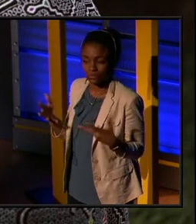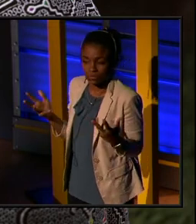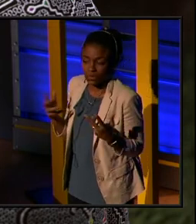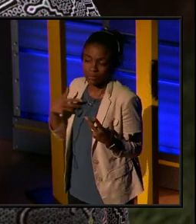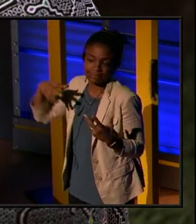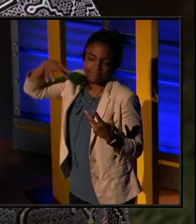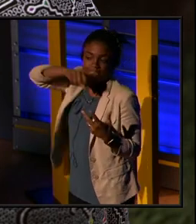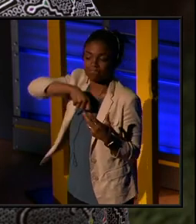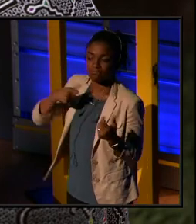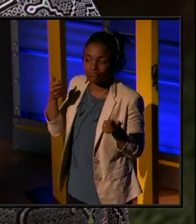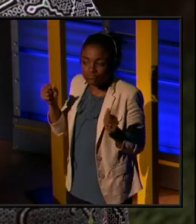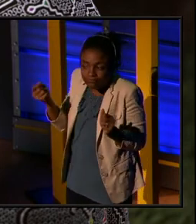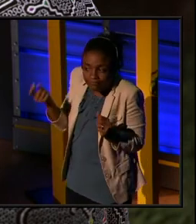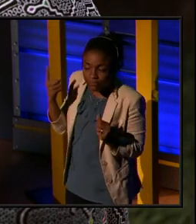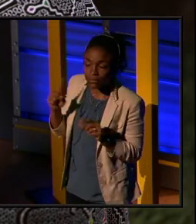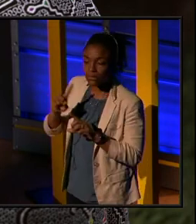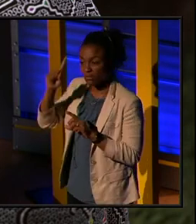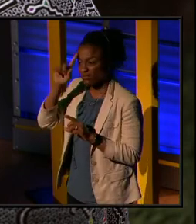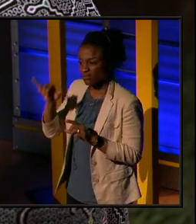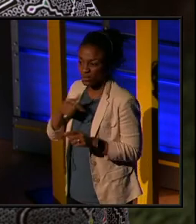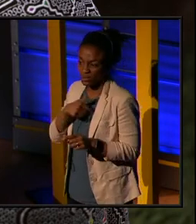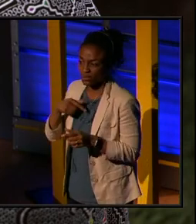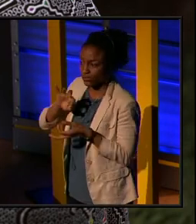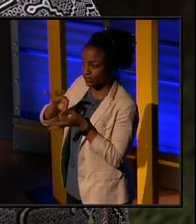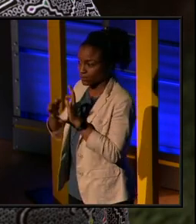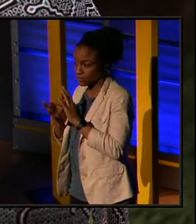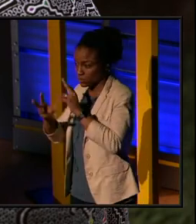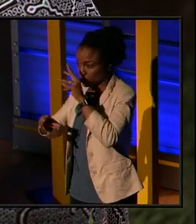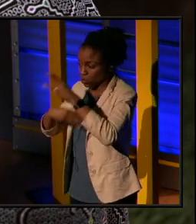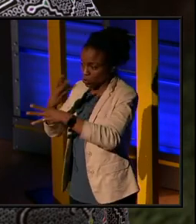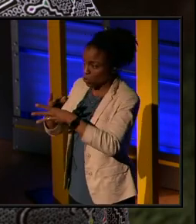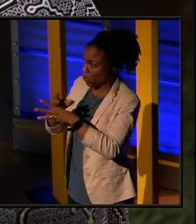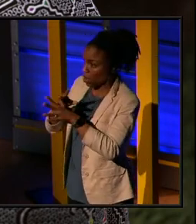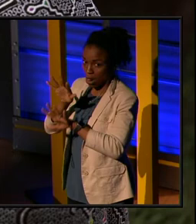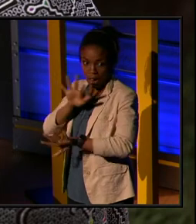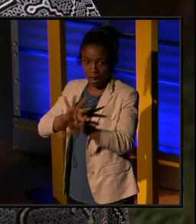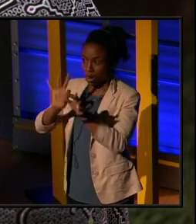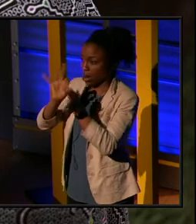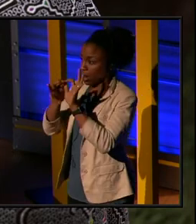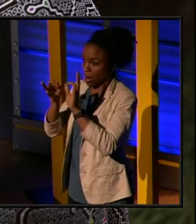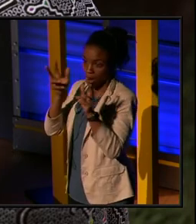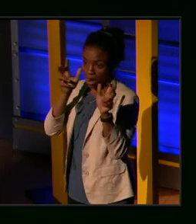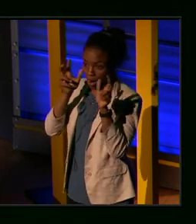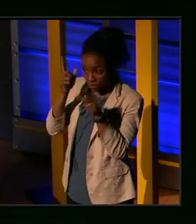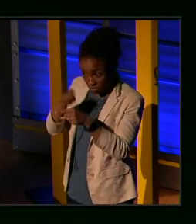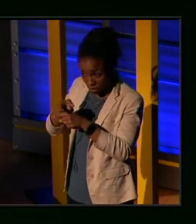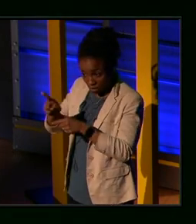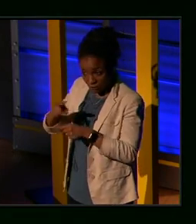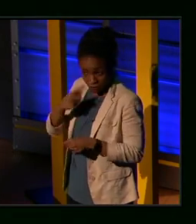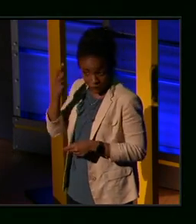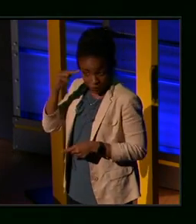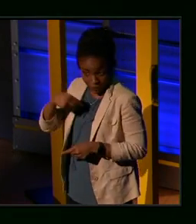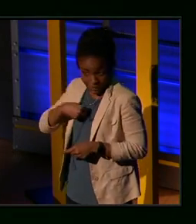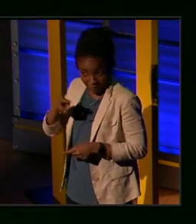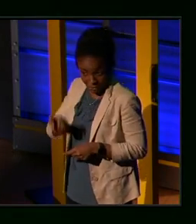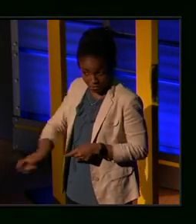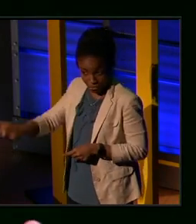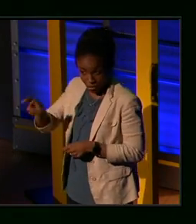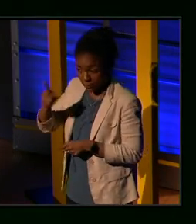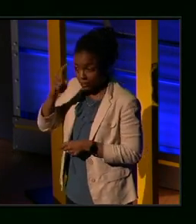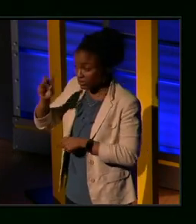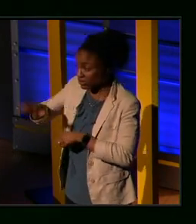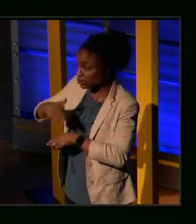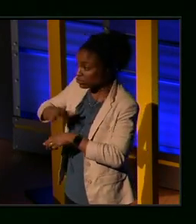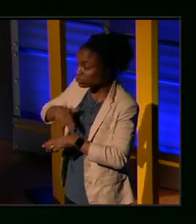understand. So I think that we are interpreting the world around us, right? I believe, or for me, that the journey is that nature... Because